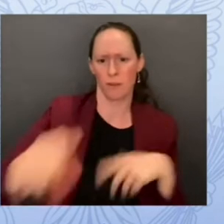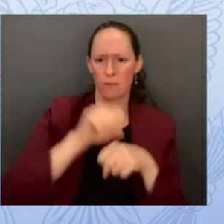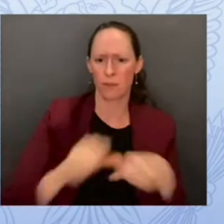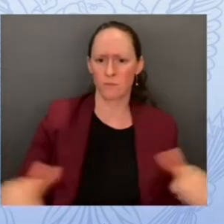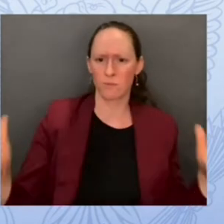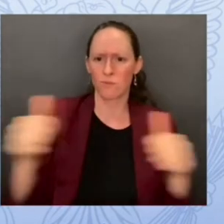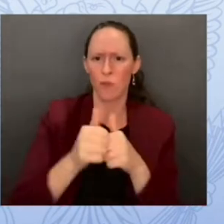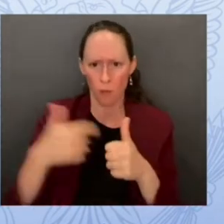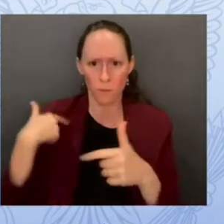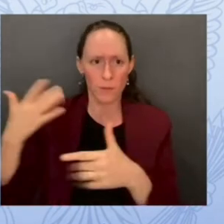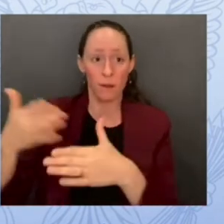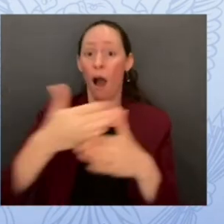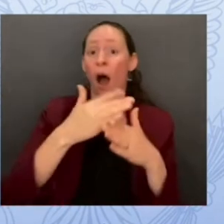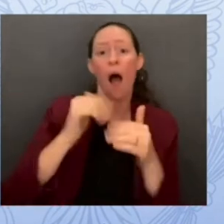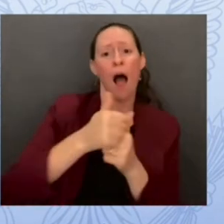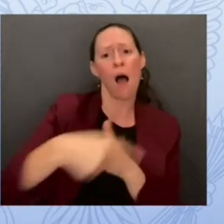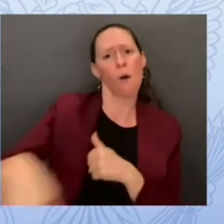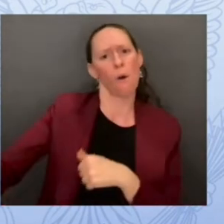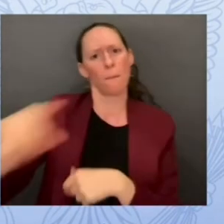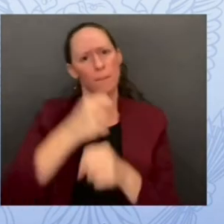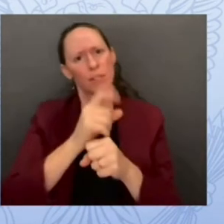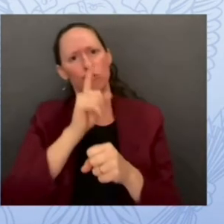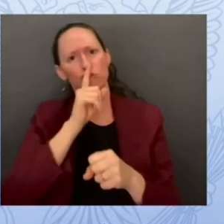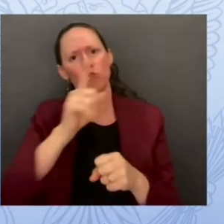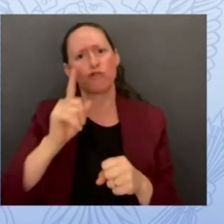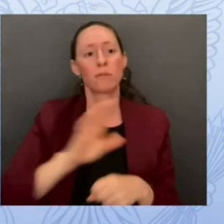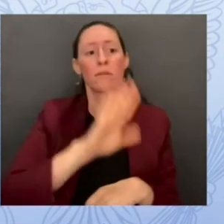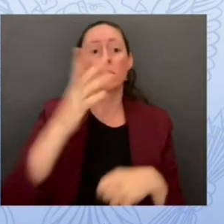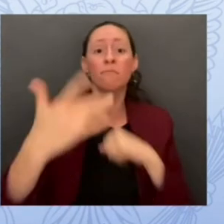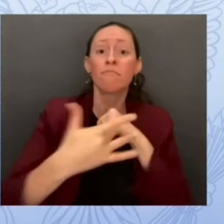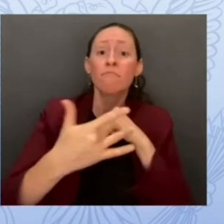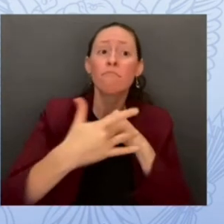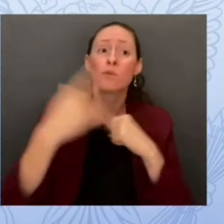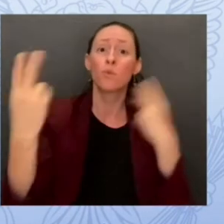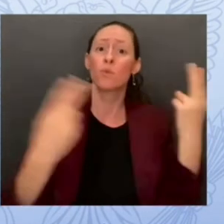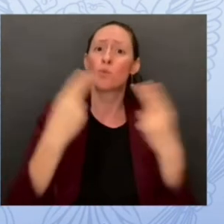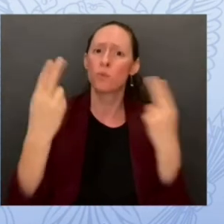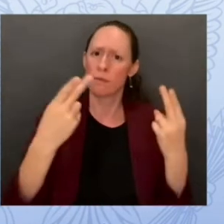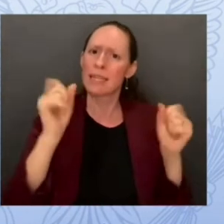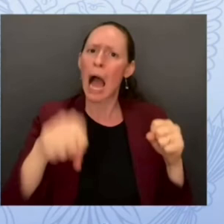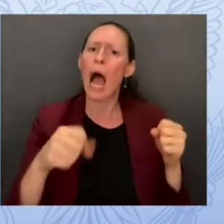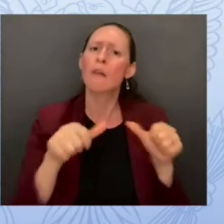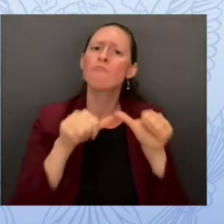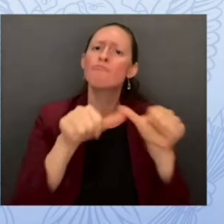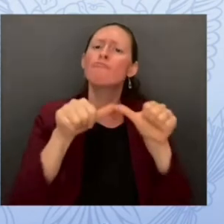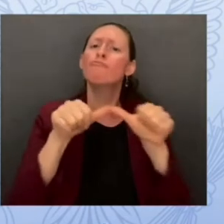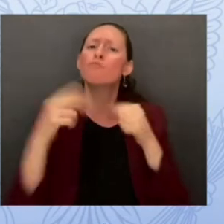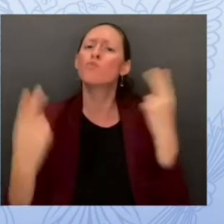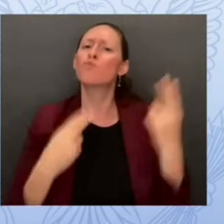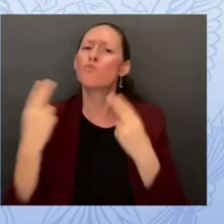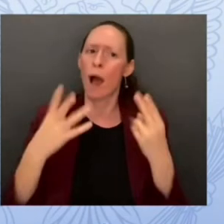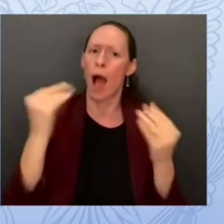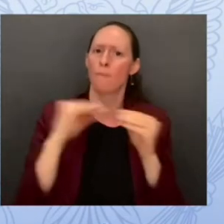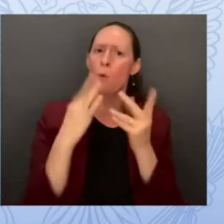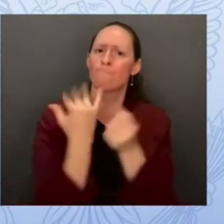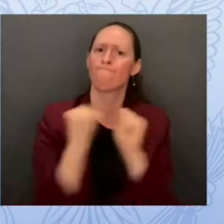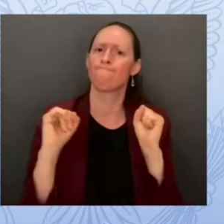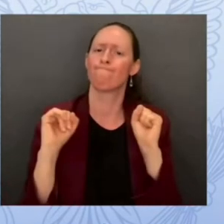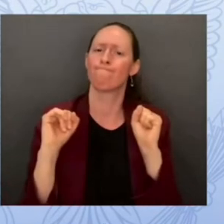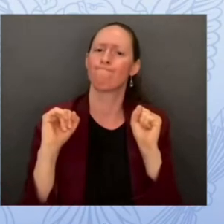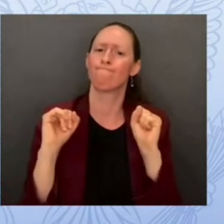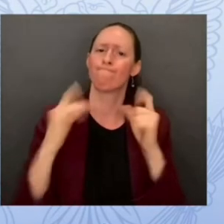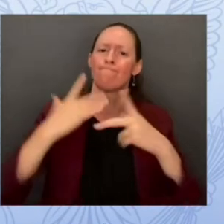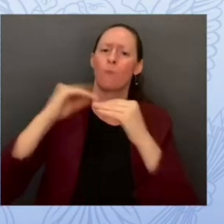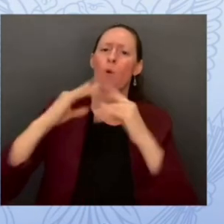our classrooms is reliable and more secure I know because I teach in a computer lab so it's going to